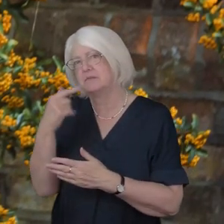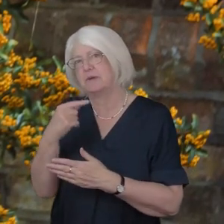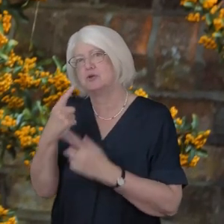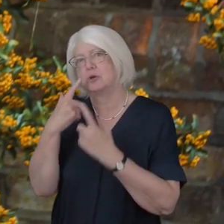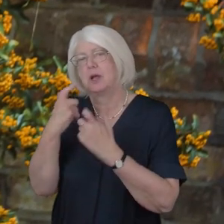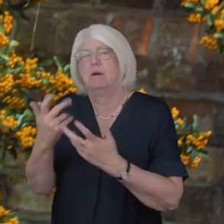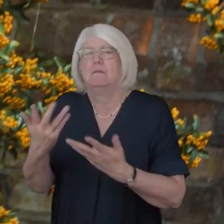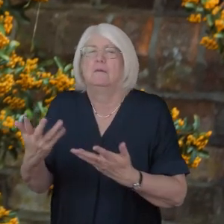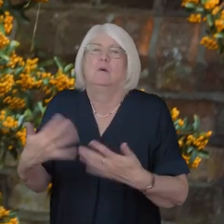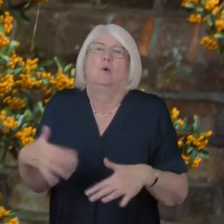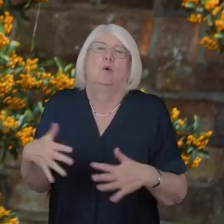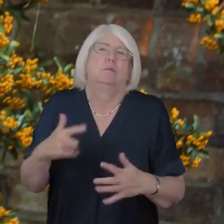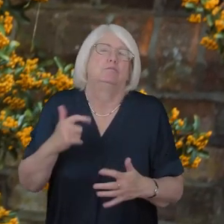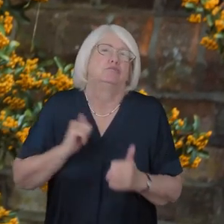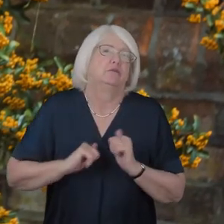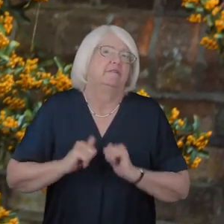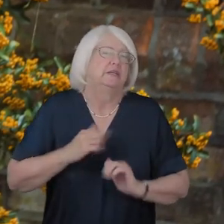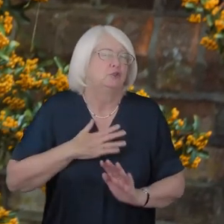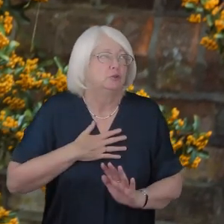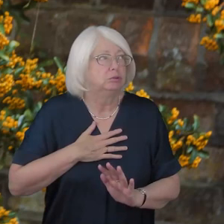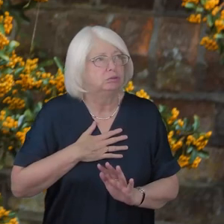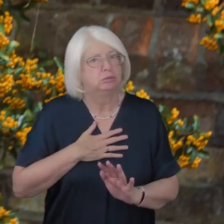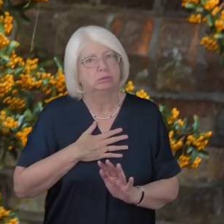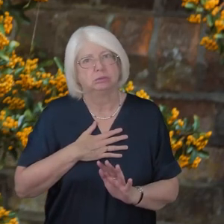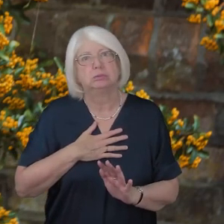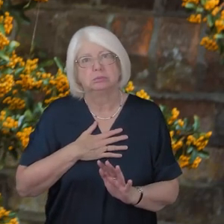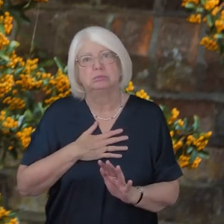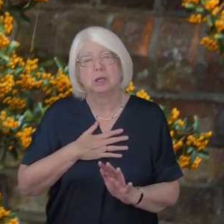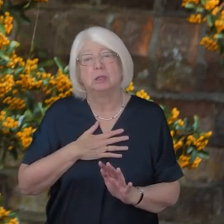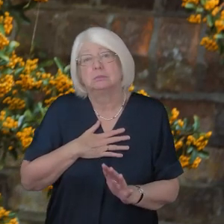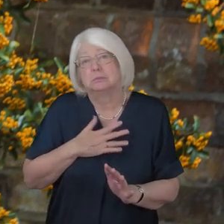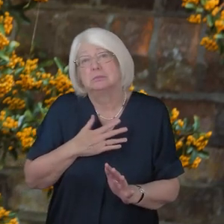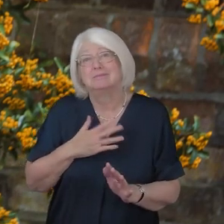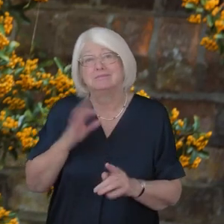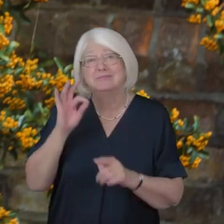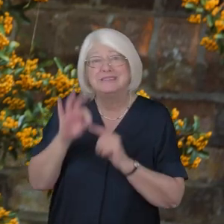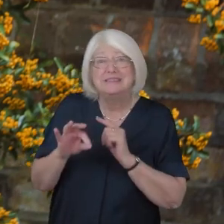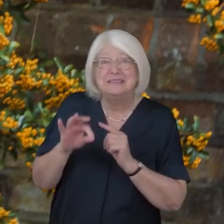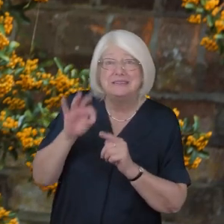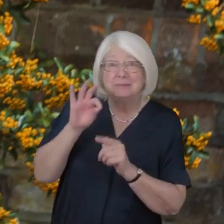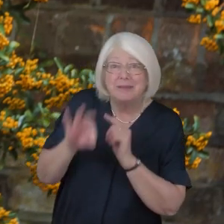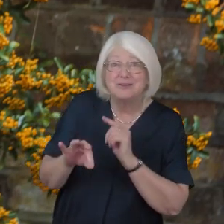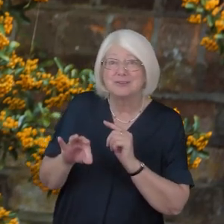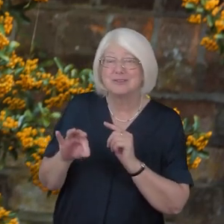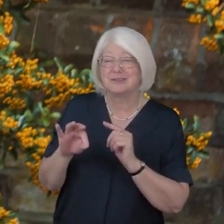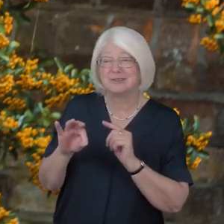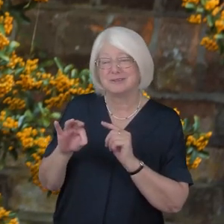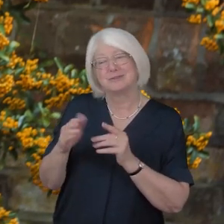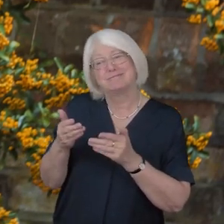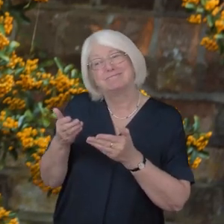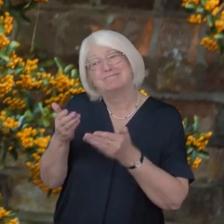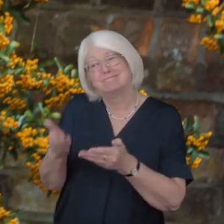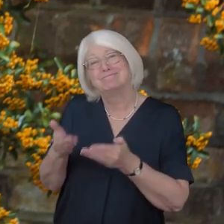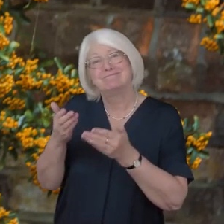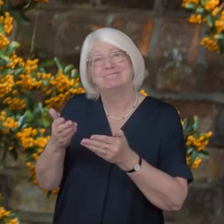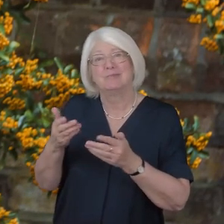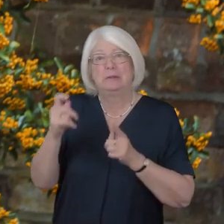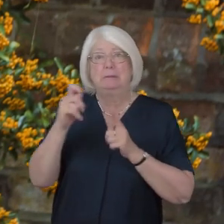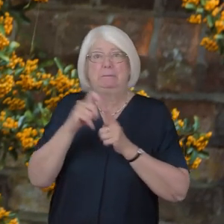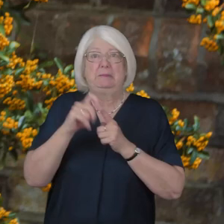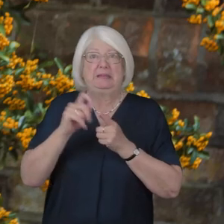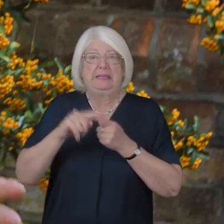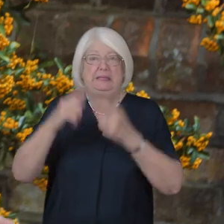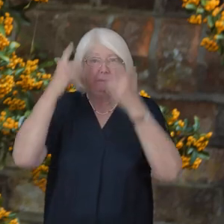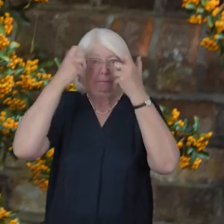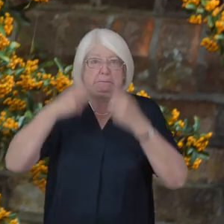was a real it's always a privilege it's always a privilege but it was particularly special to do it even in PPE